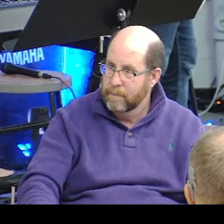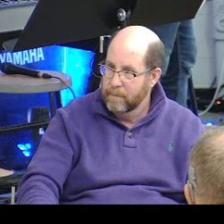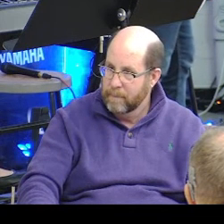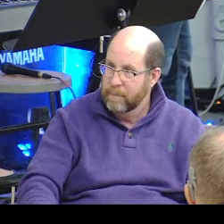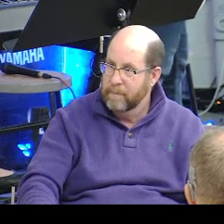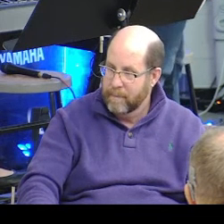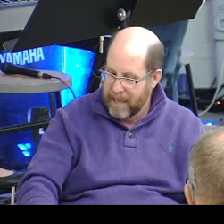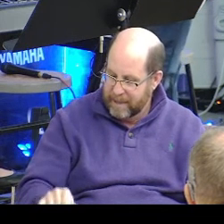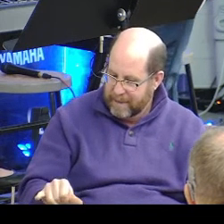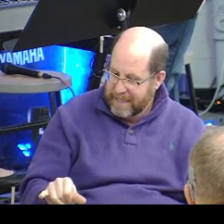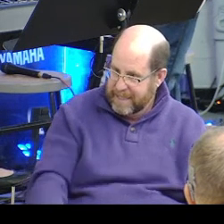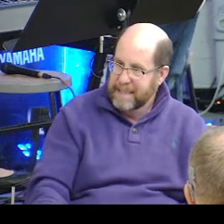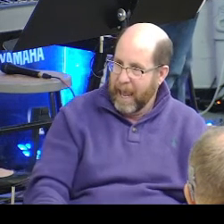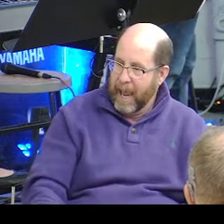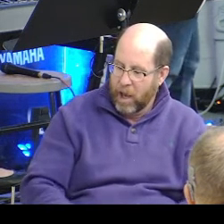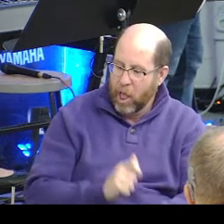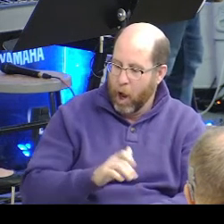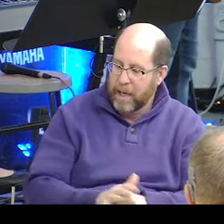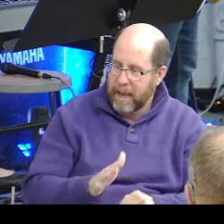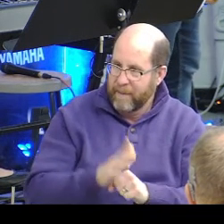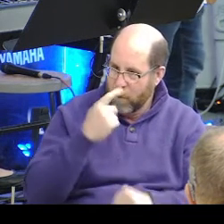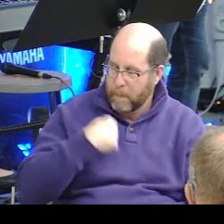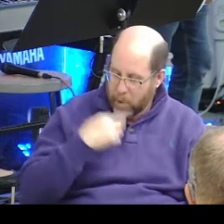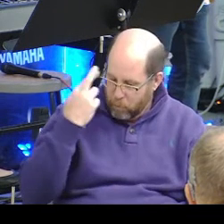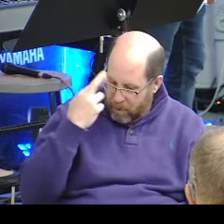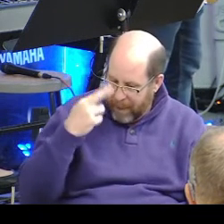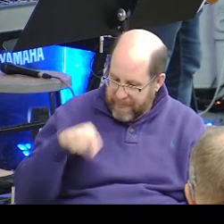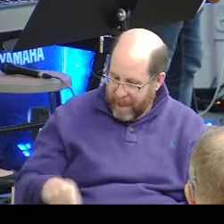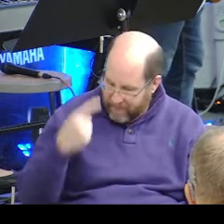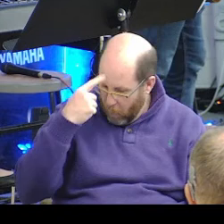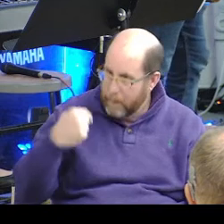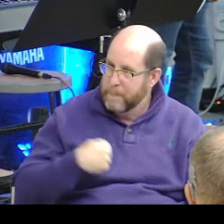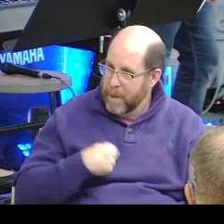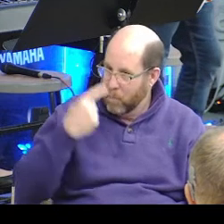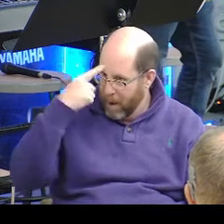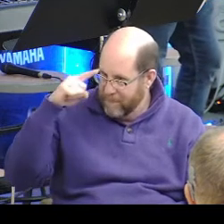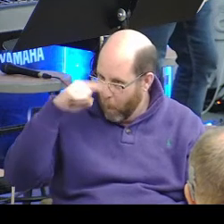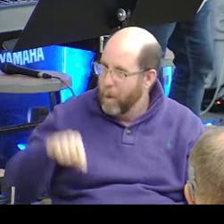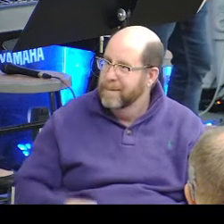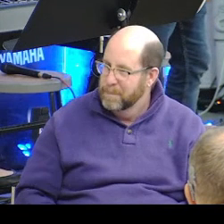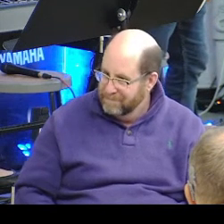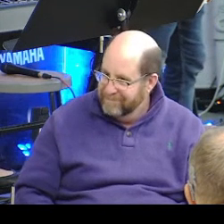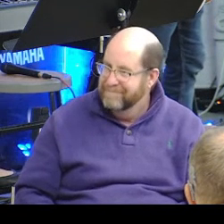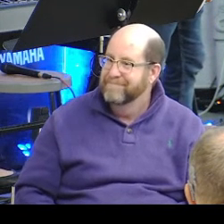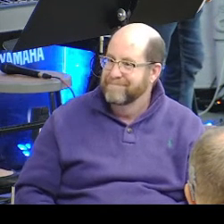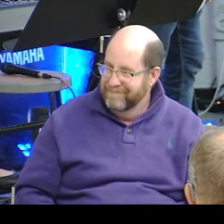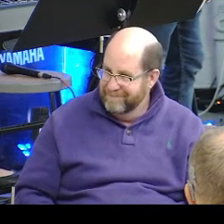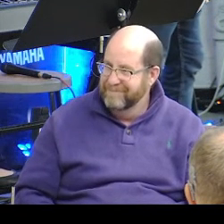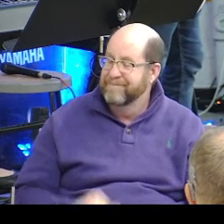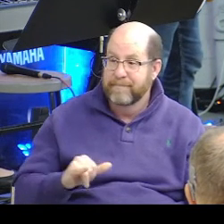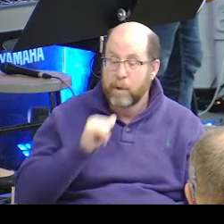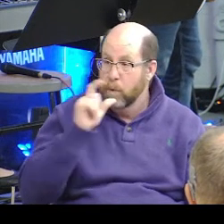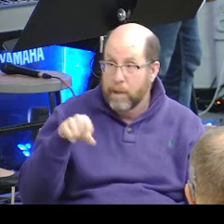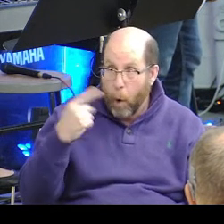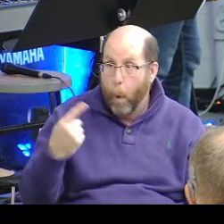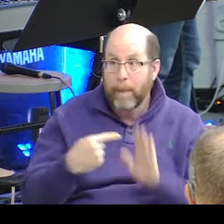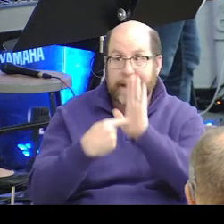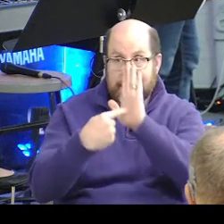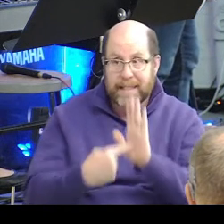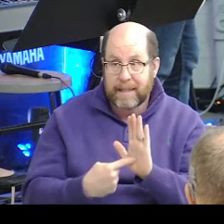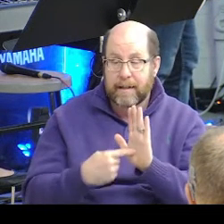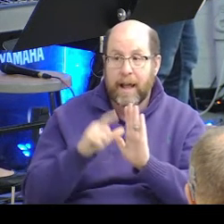It stayed just long enough for me to realize it was for me, what it was for. But this wasn't the only instance.